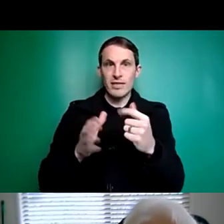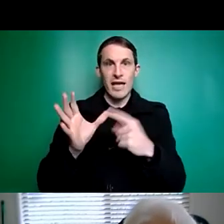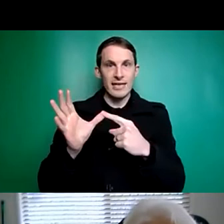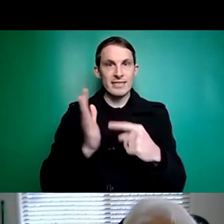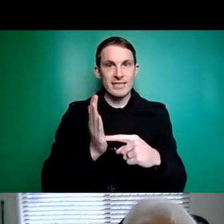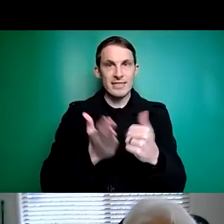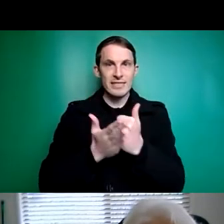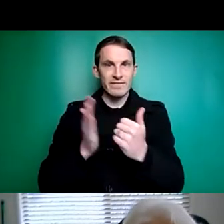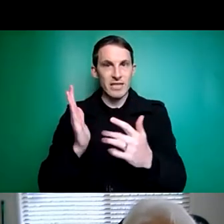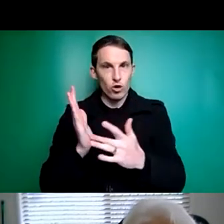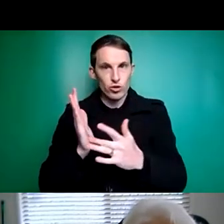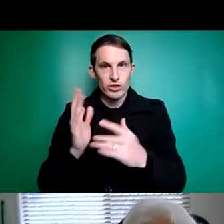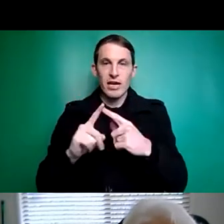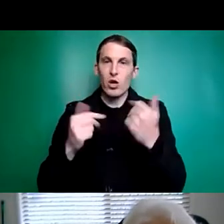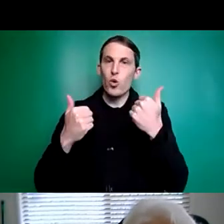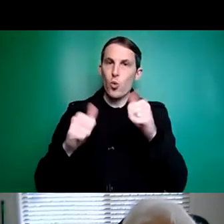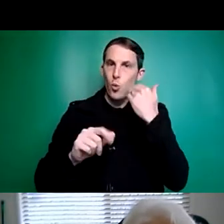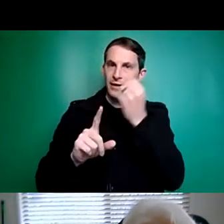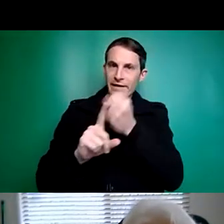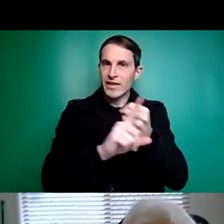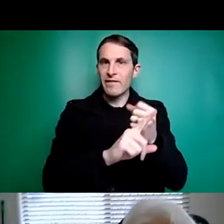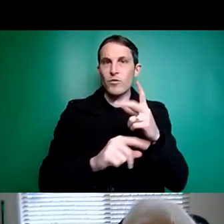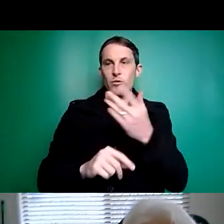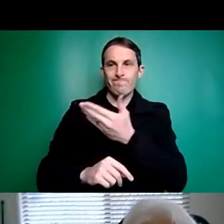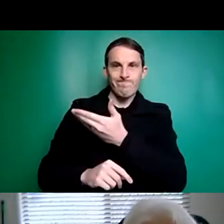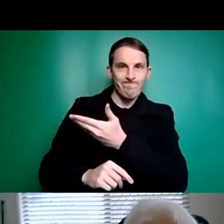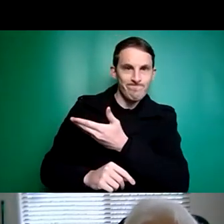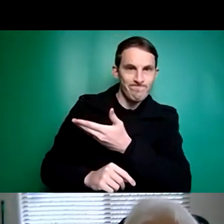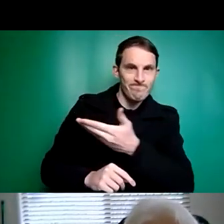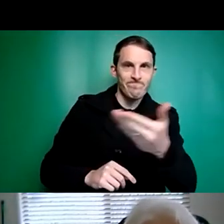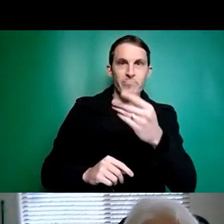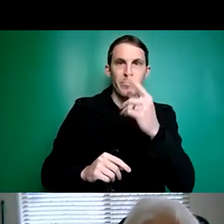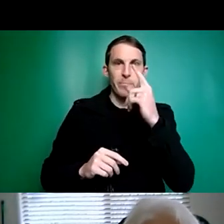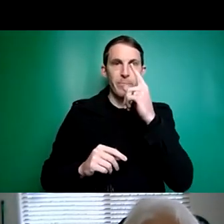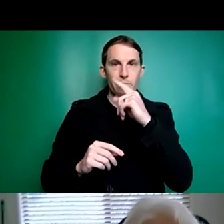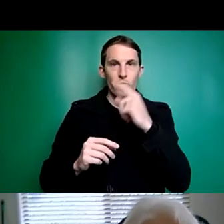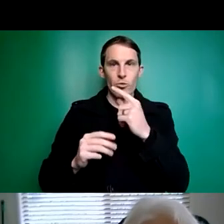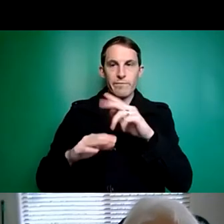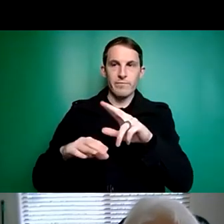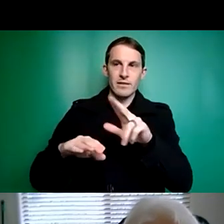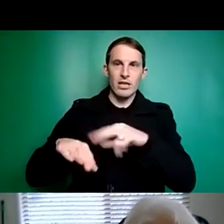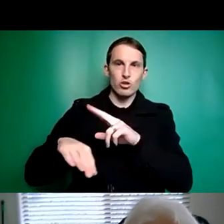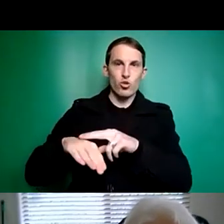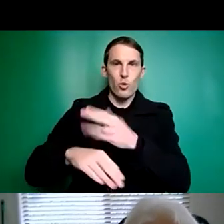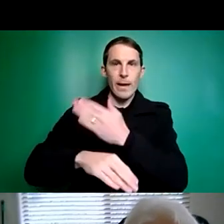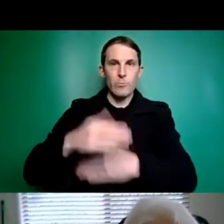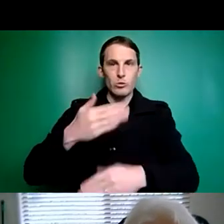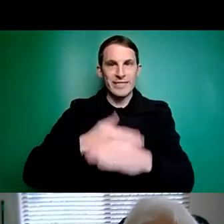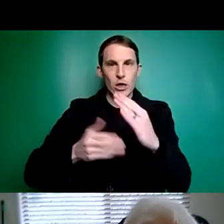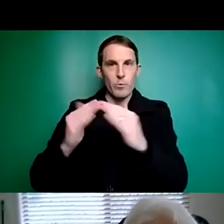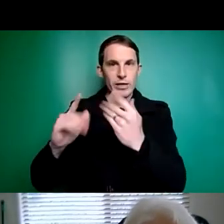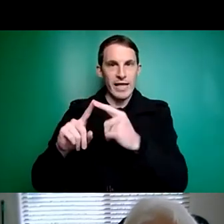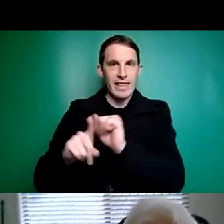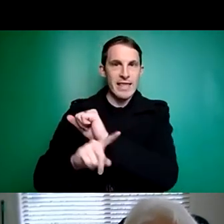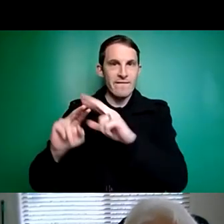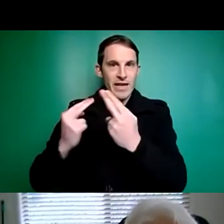works to advocate for better outcomes for the national amputee community and their families.